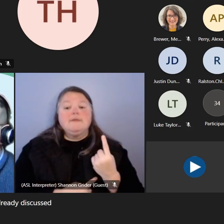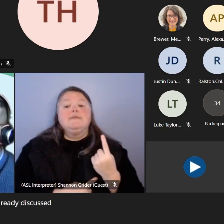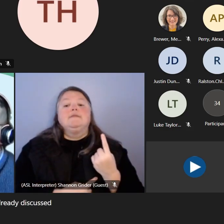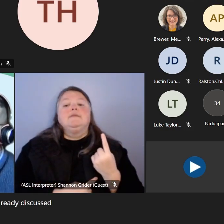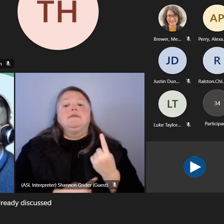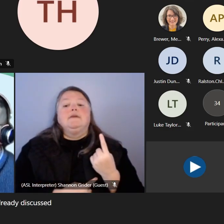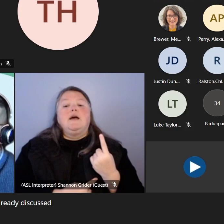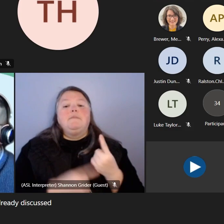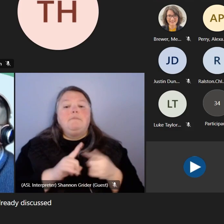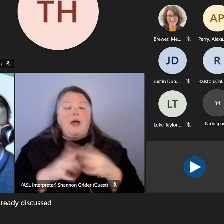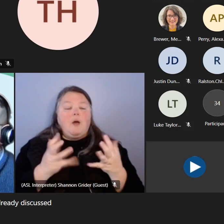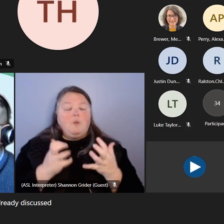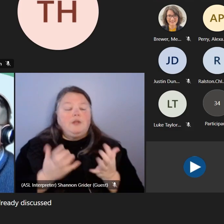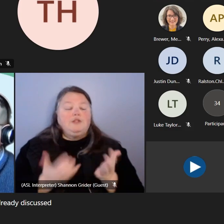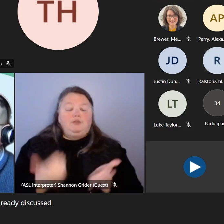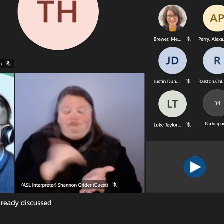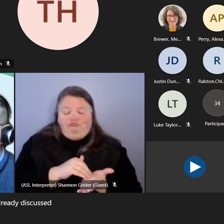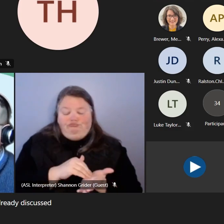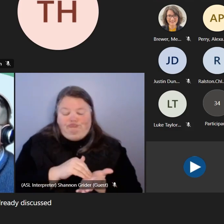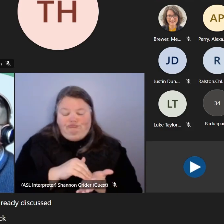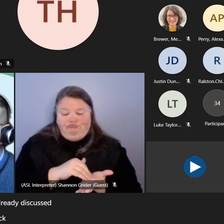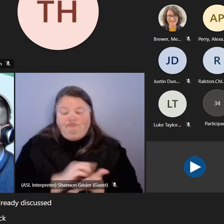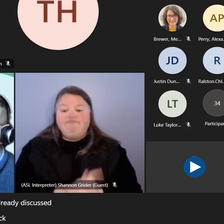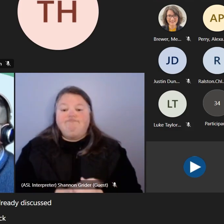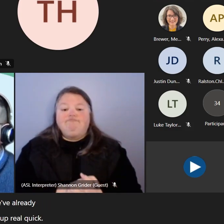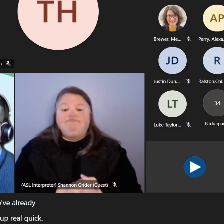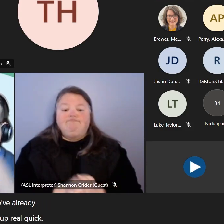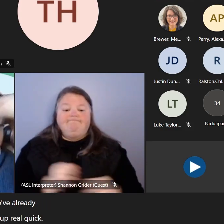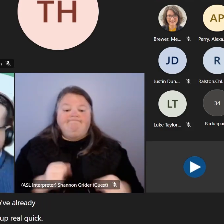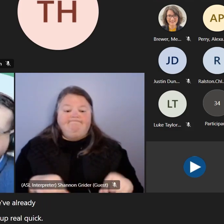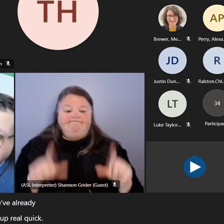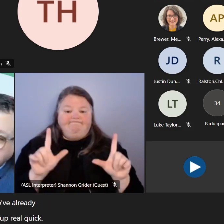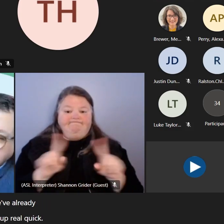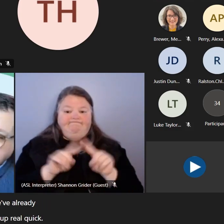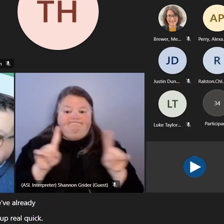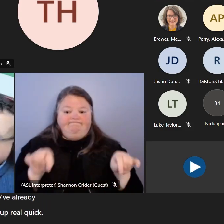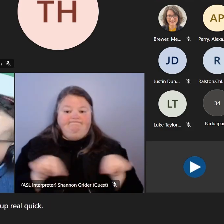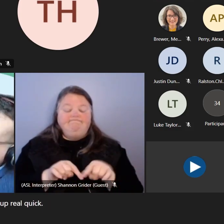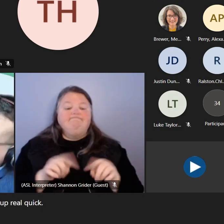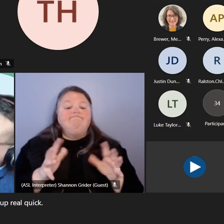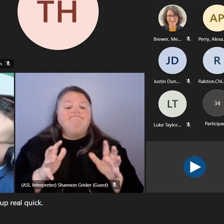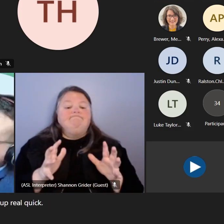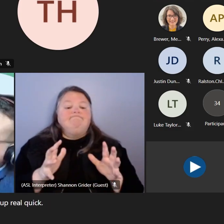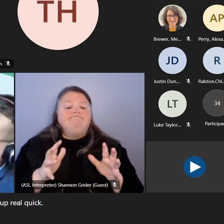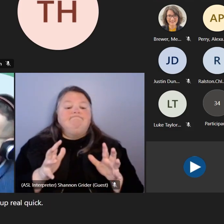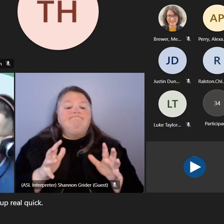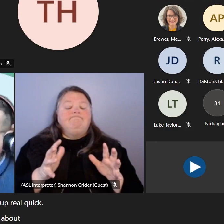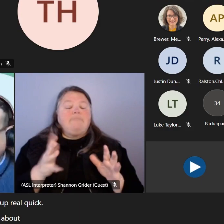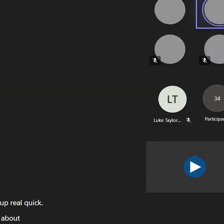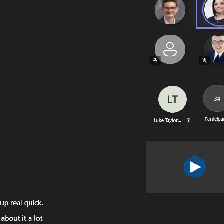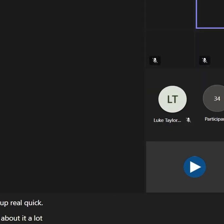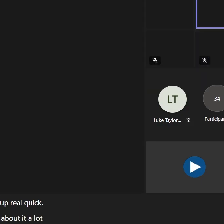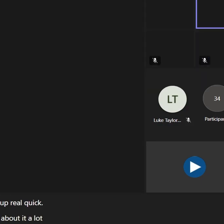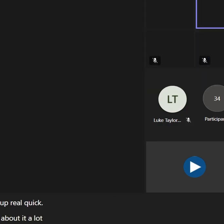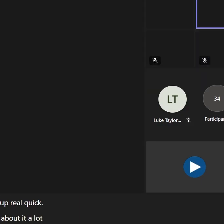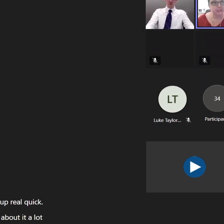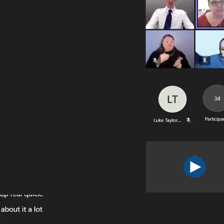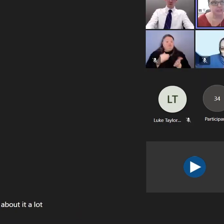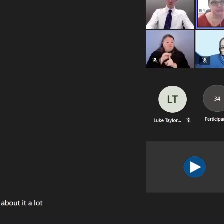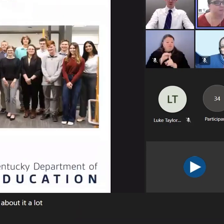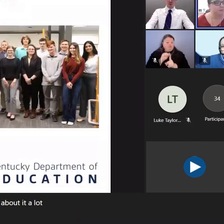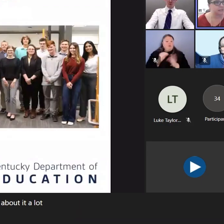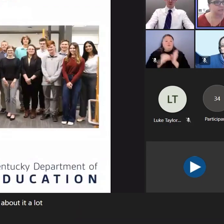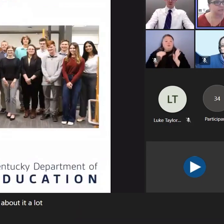um just bring that up real quick uh just a reminder again i mean we talked about it a lot about the